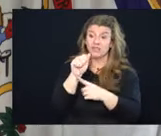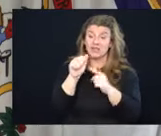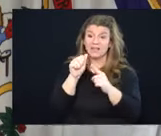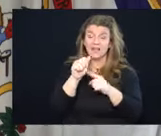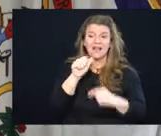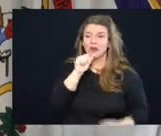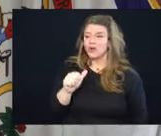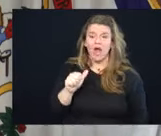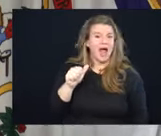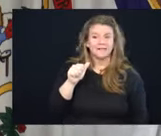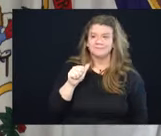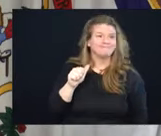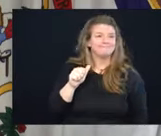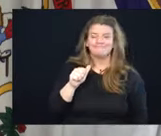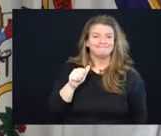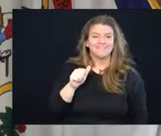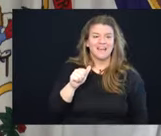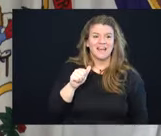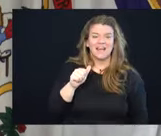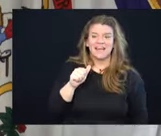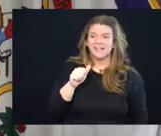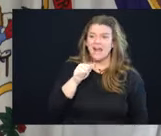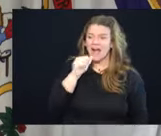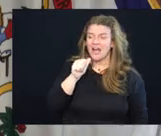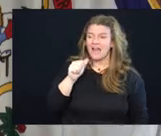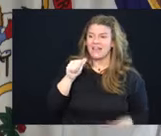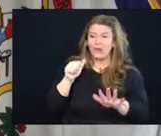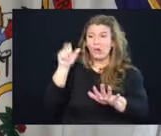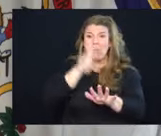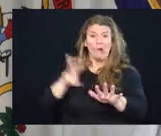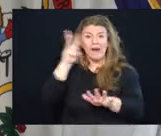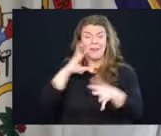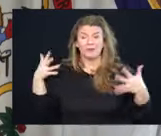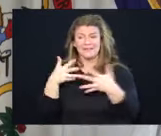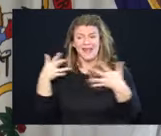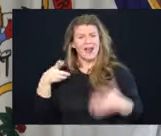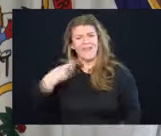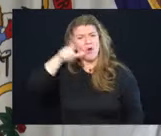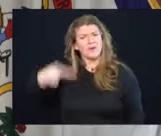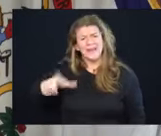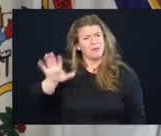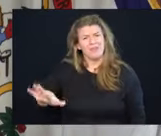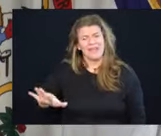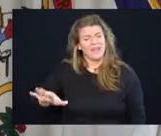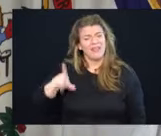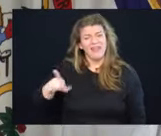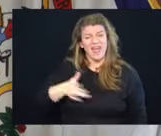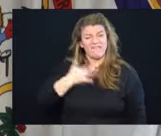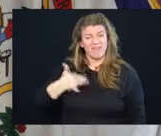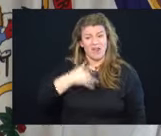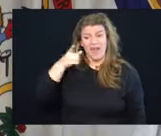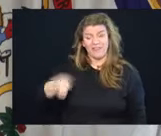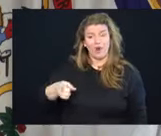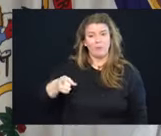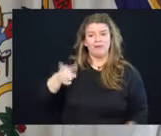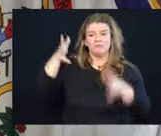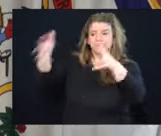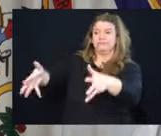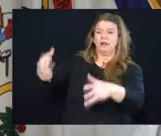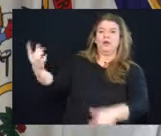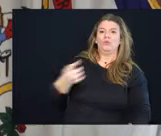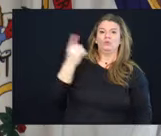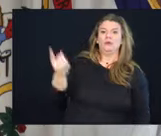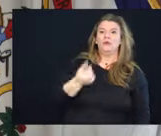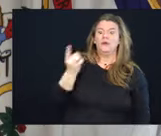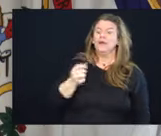unnecessarily scared to death and worried and feel like they're being abandoned and